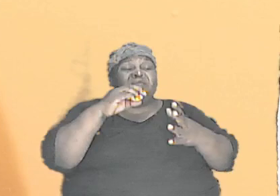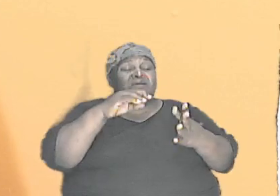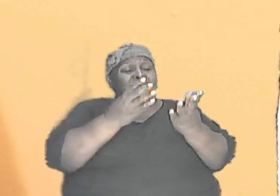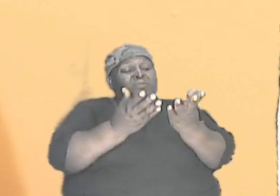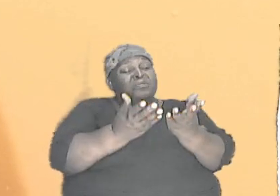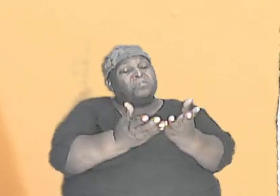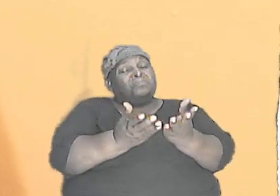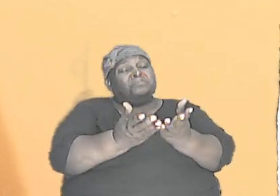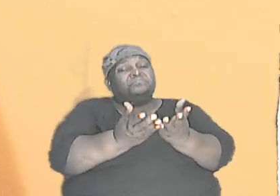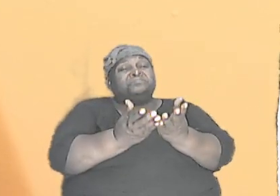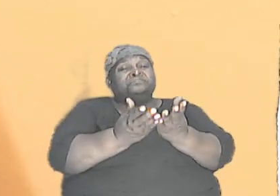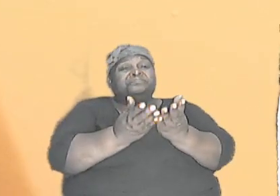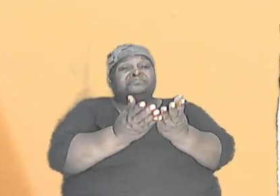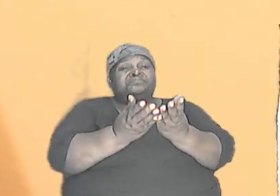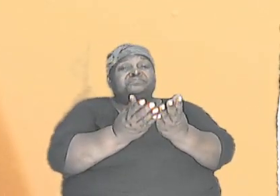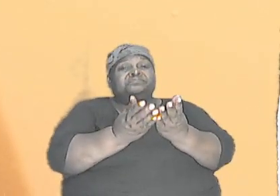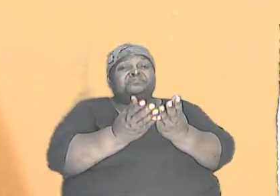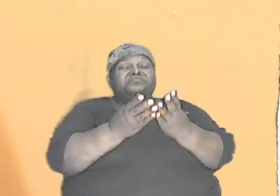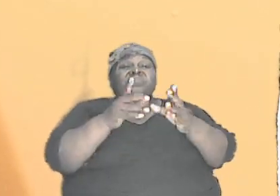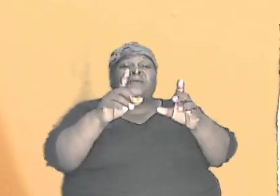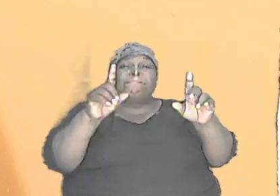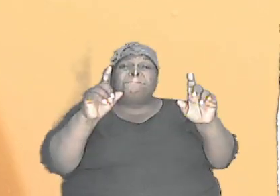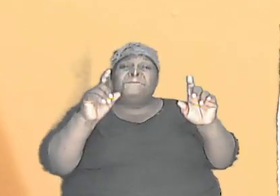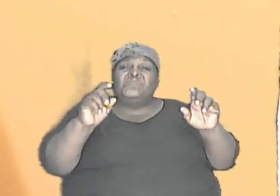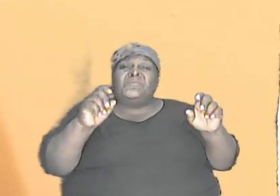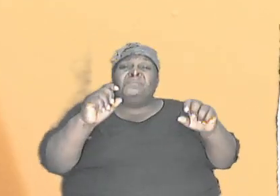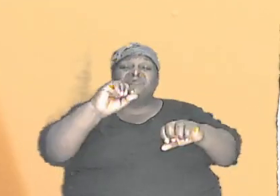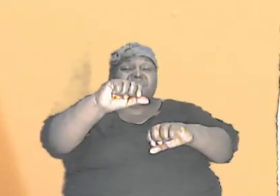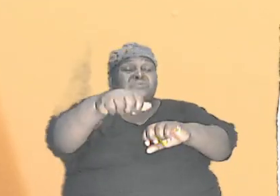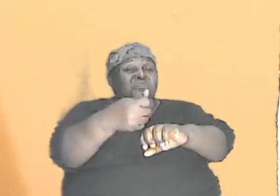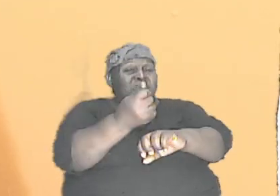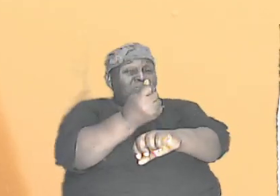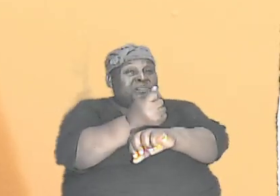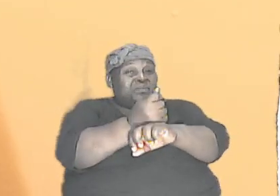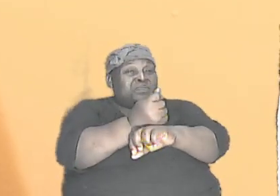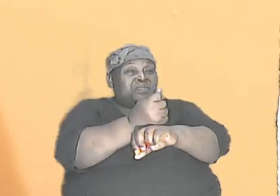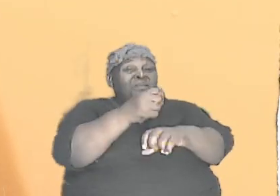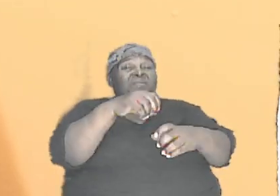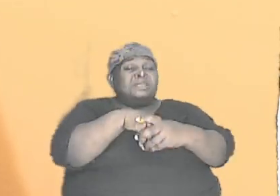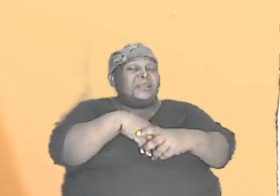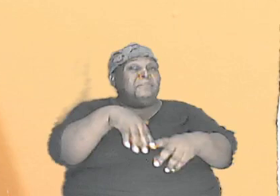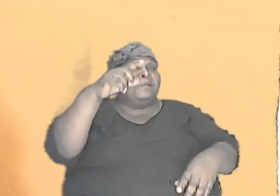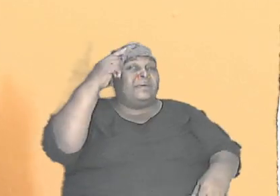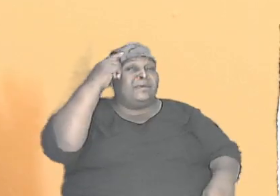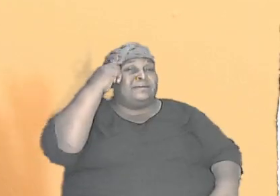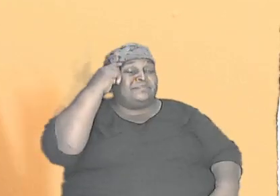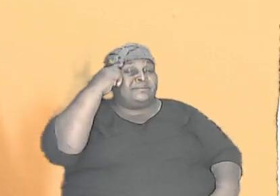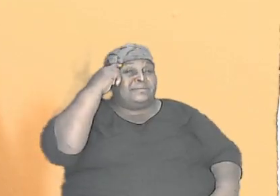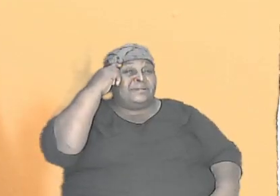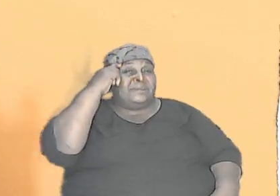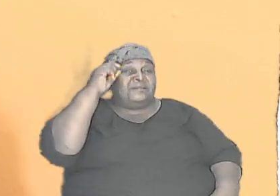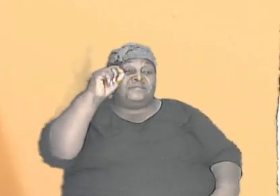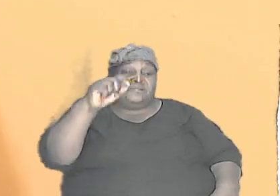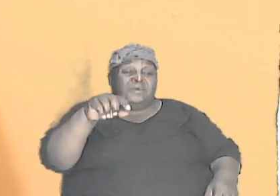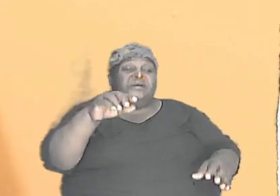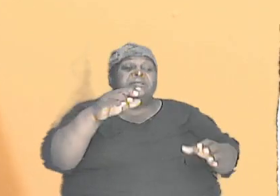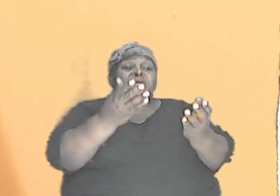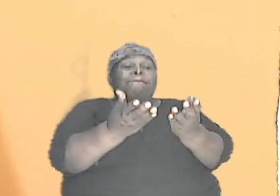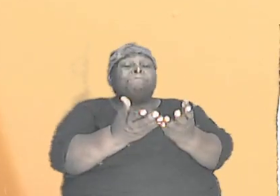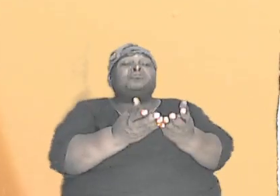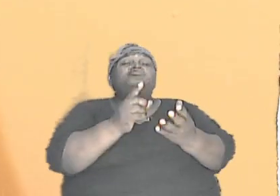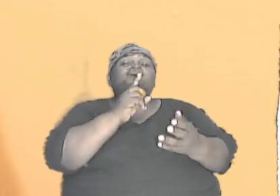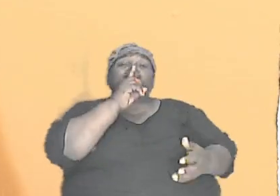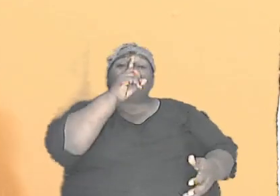must establish in our minds that this book is true,